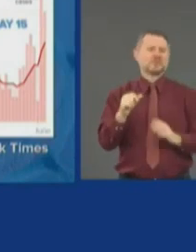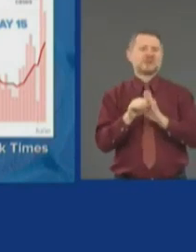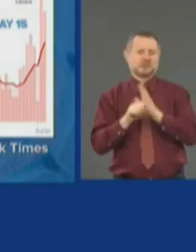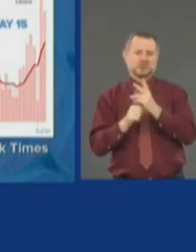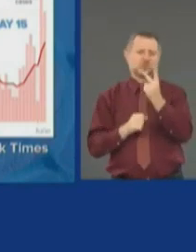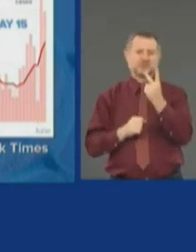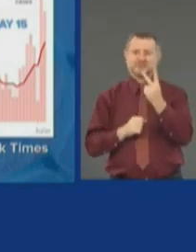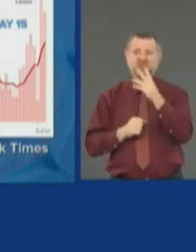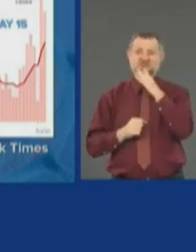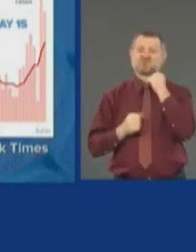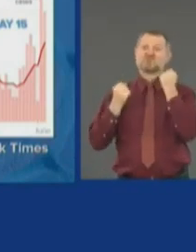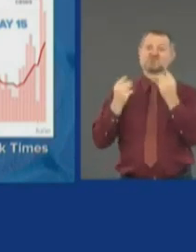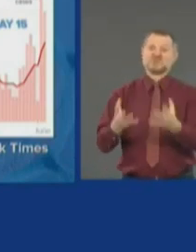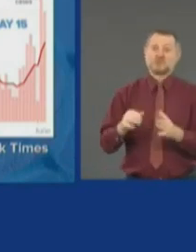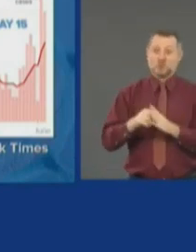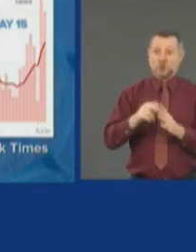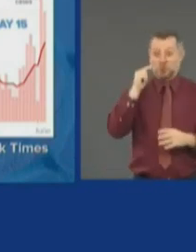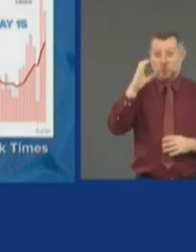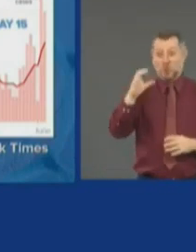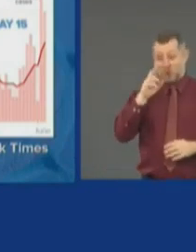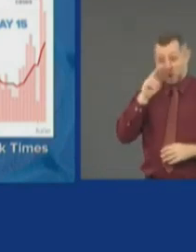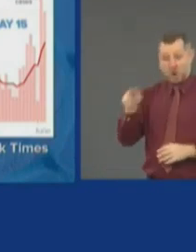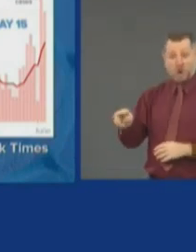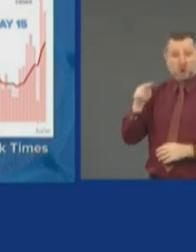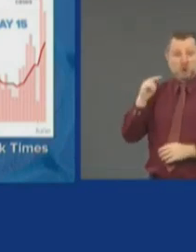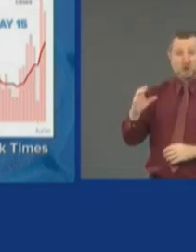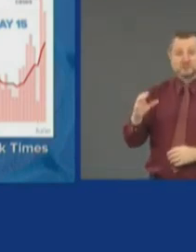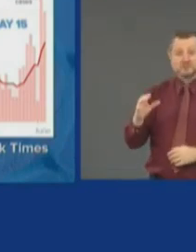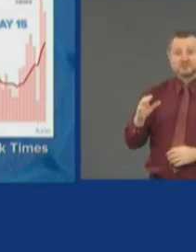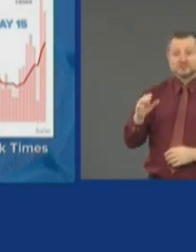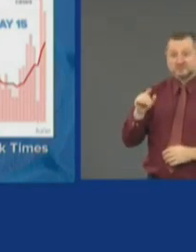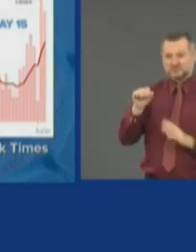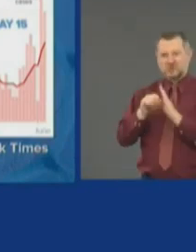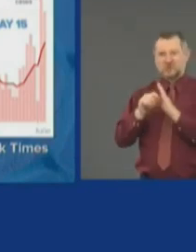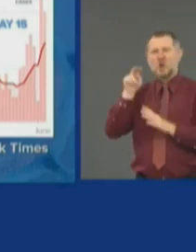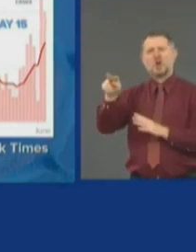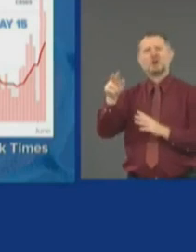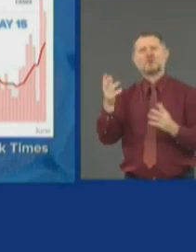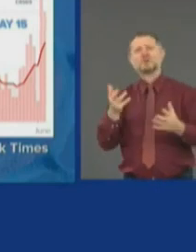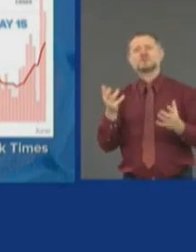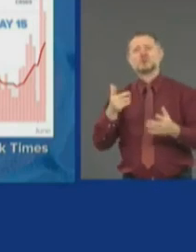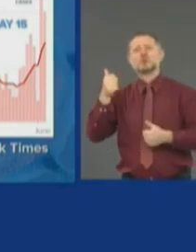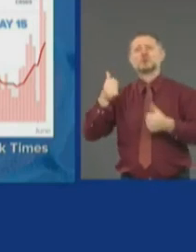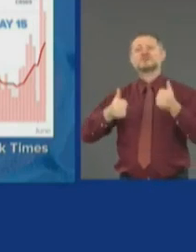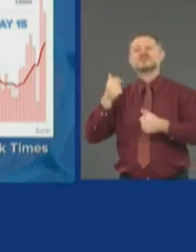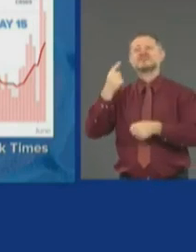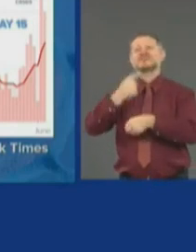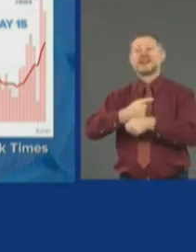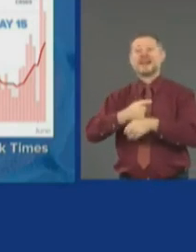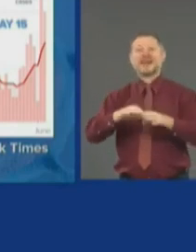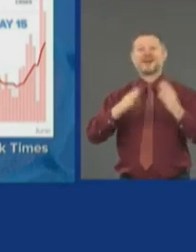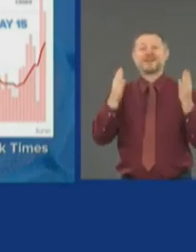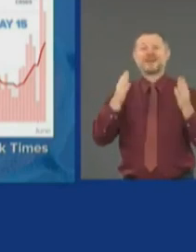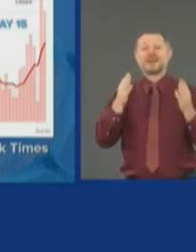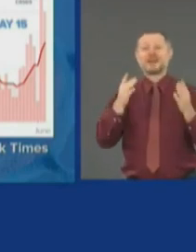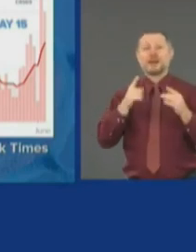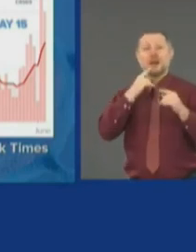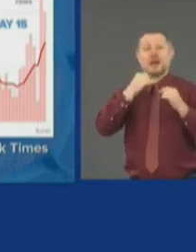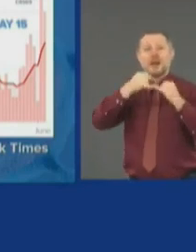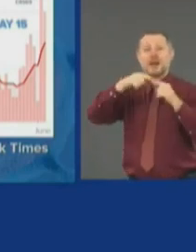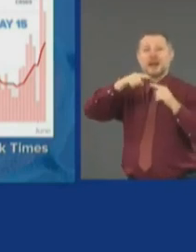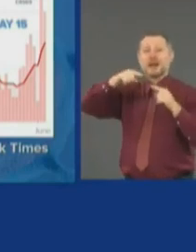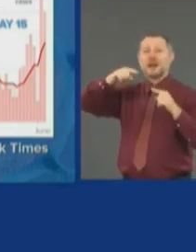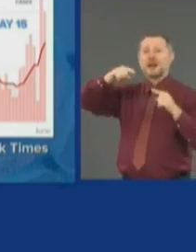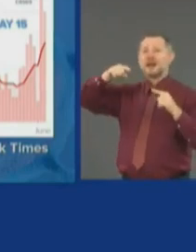Carolina, look at these numbers of these other states. Look at when they opened and look at the line after they